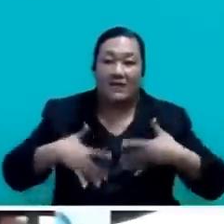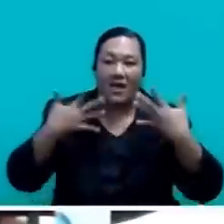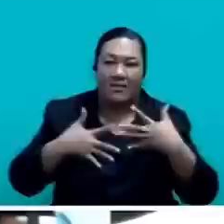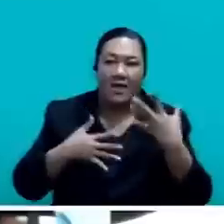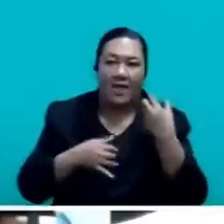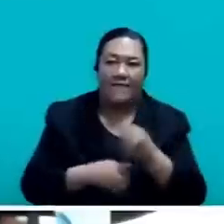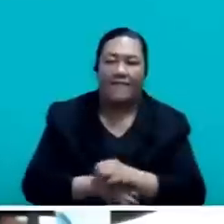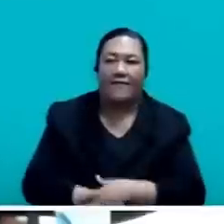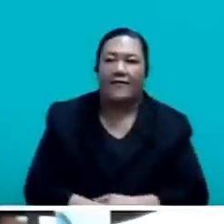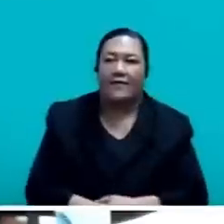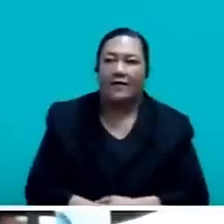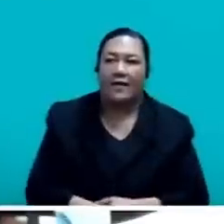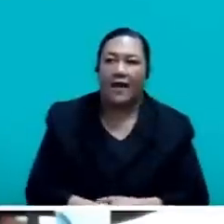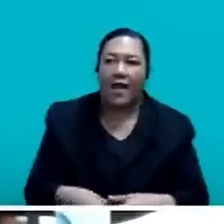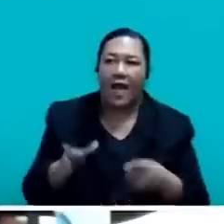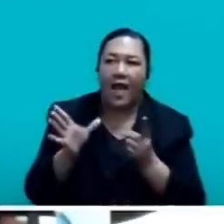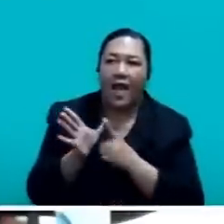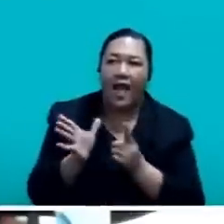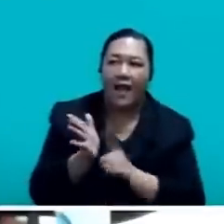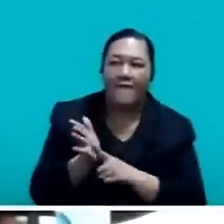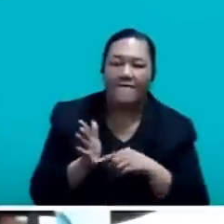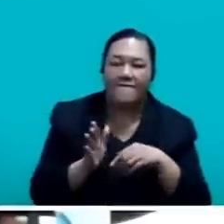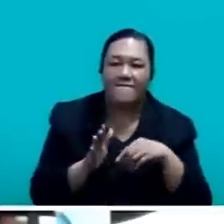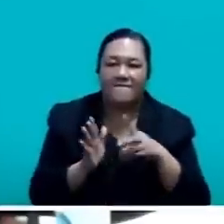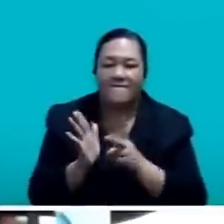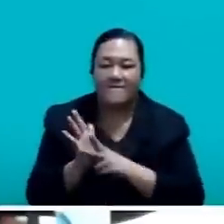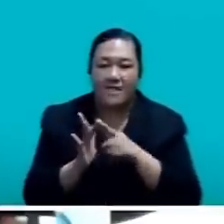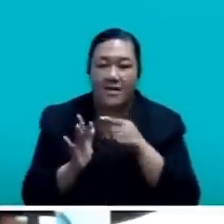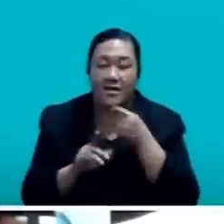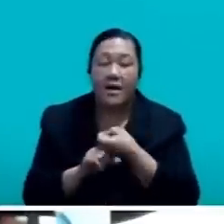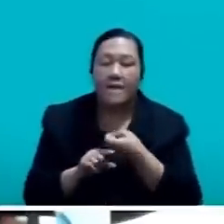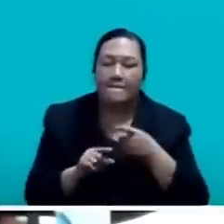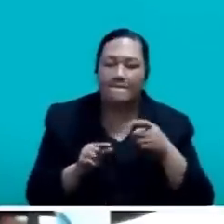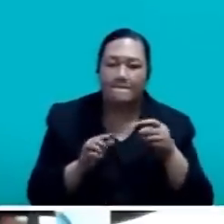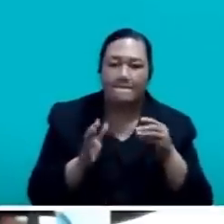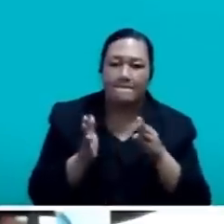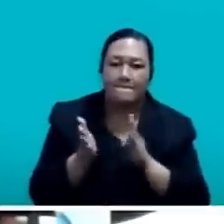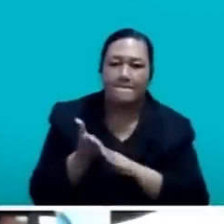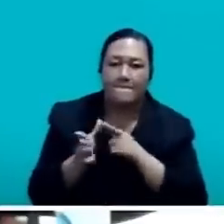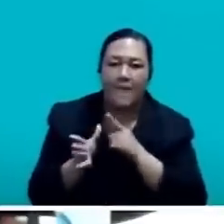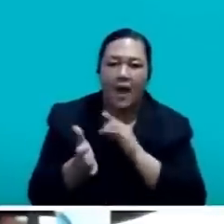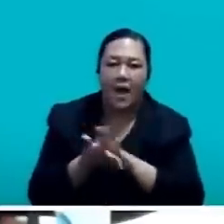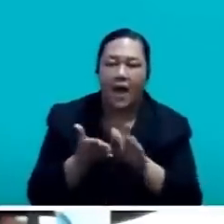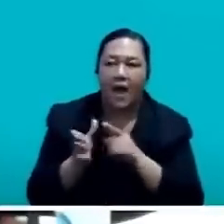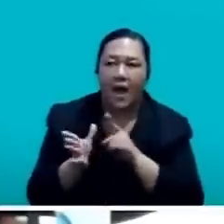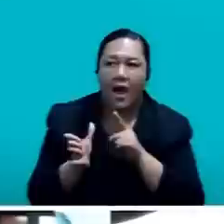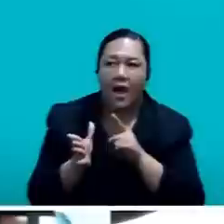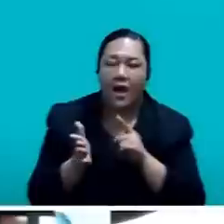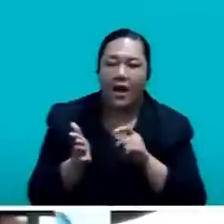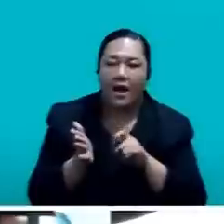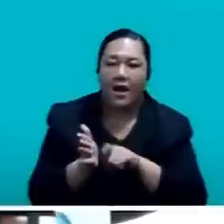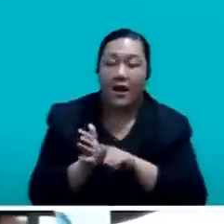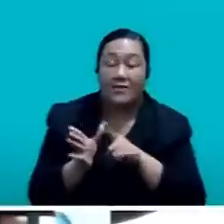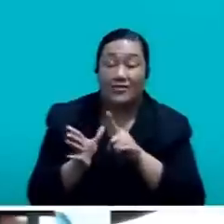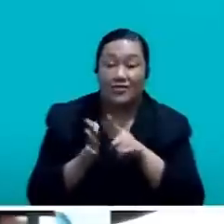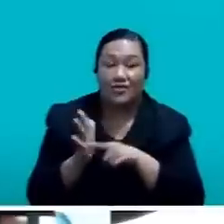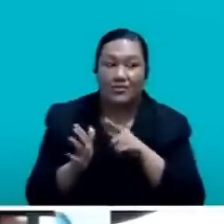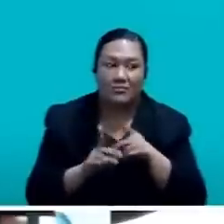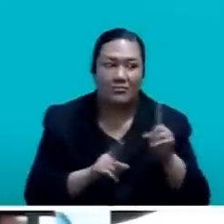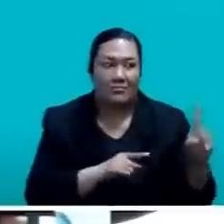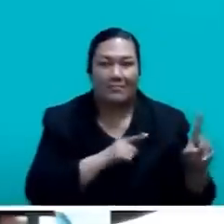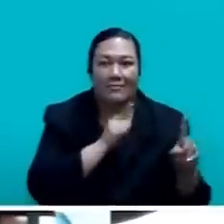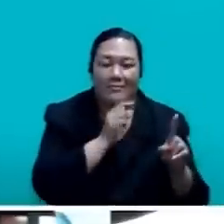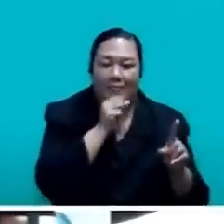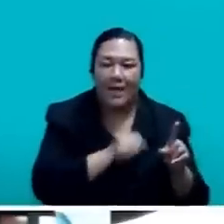Honorable Alvik Maharaj talked about that in his speech today. I mean, Mr. Speaker, the real cooked up numbers